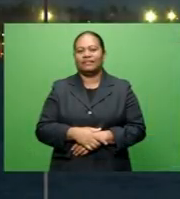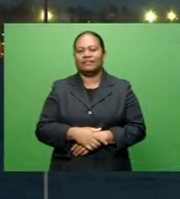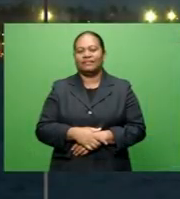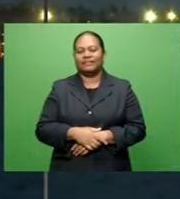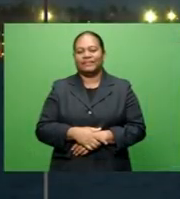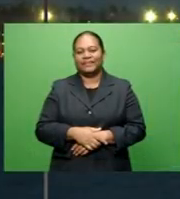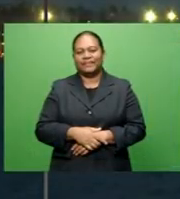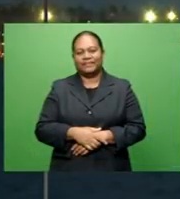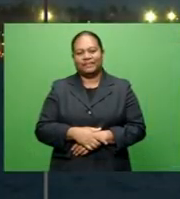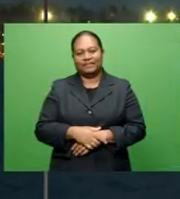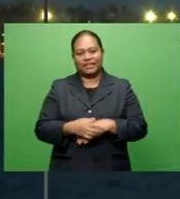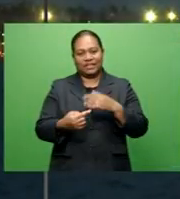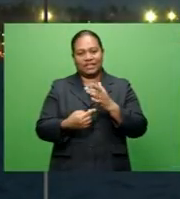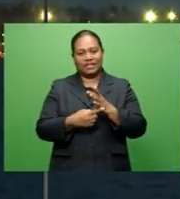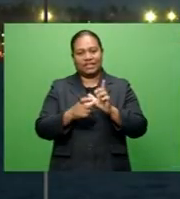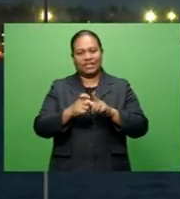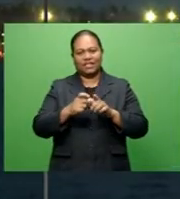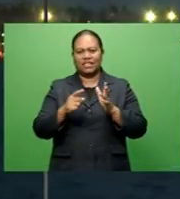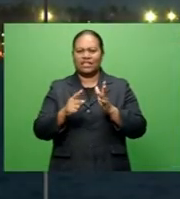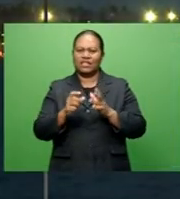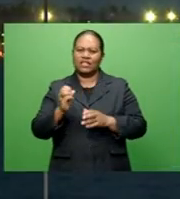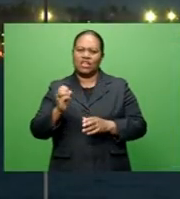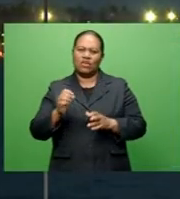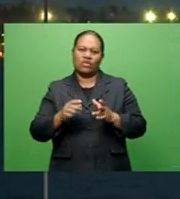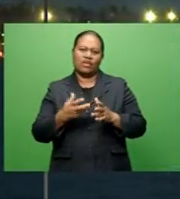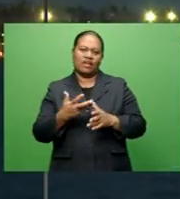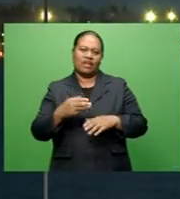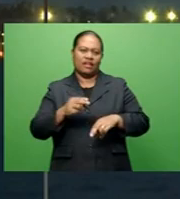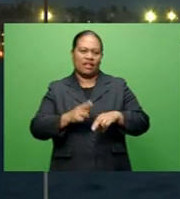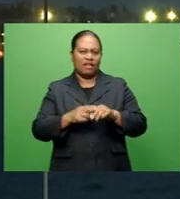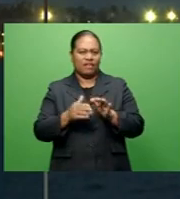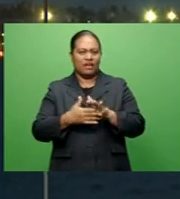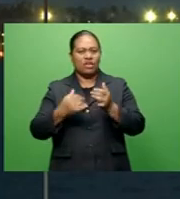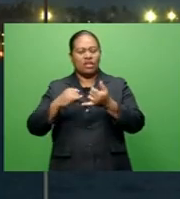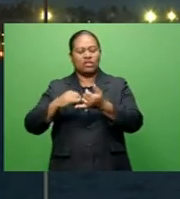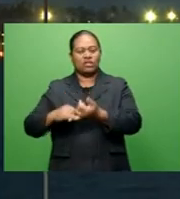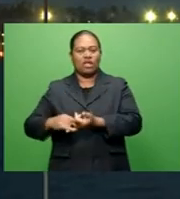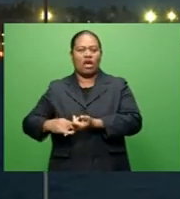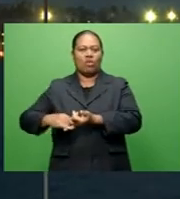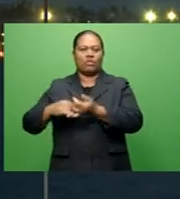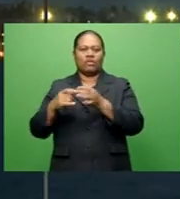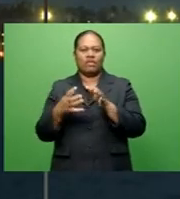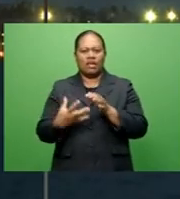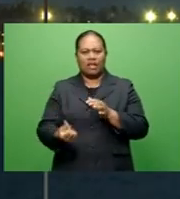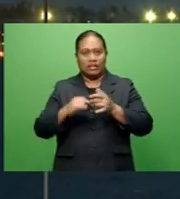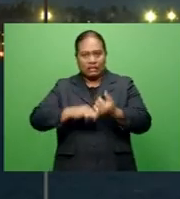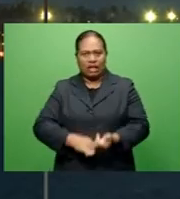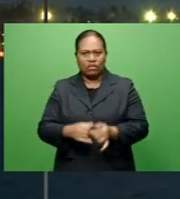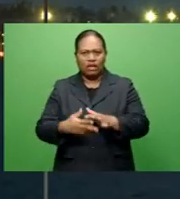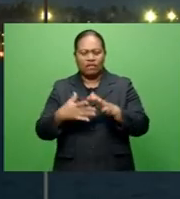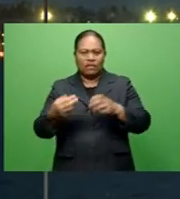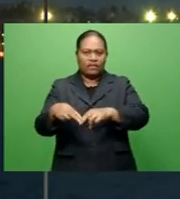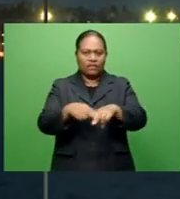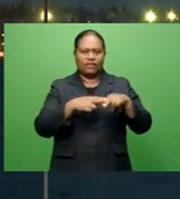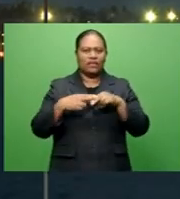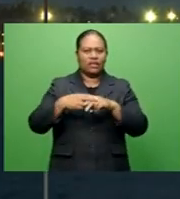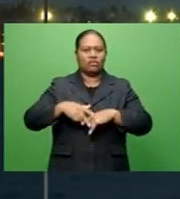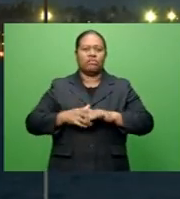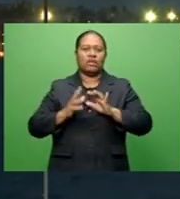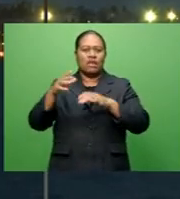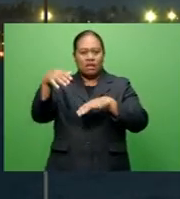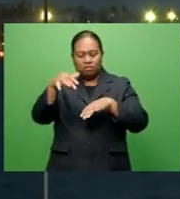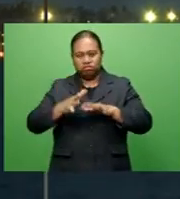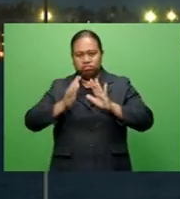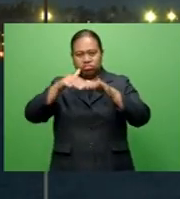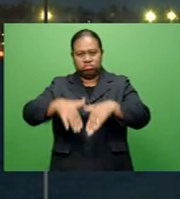Topical depression 09F The moving southward, away from Fiji, but brisk winds and rough seas continue to